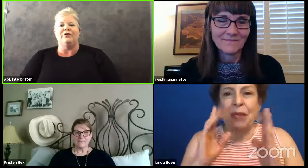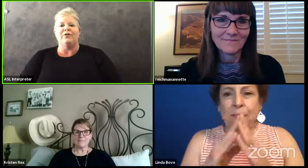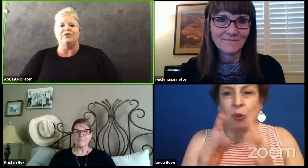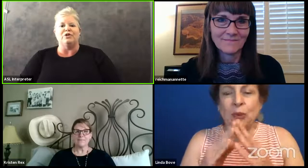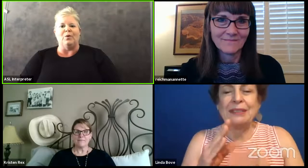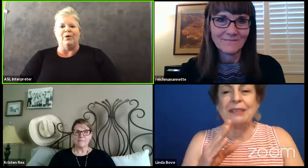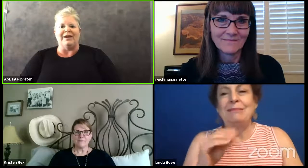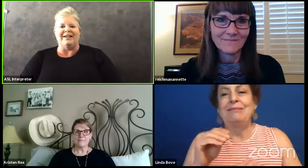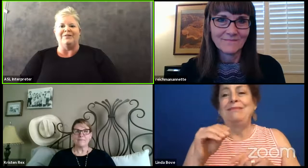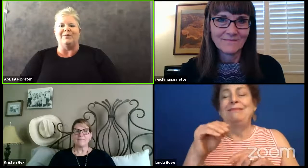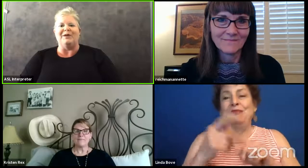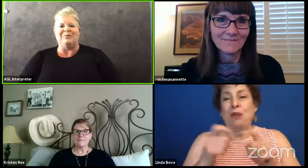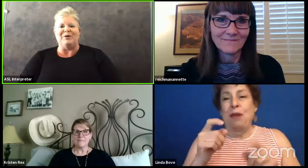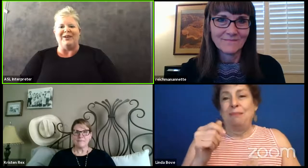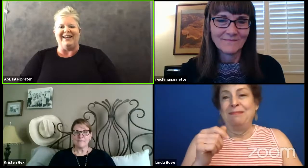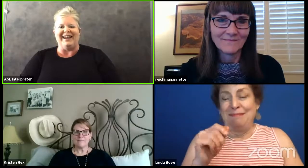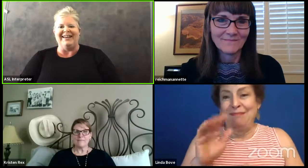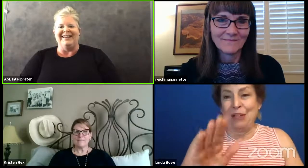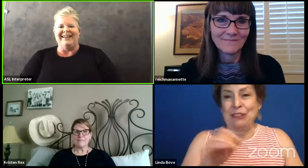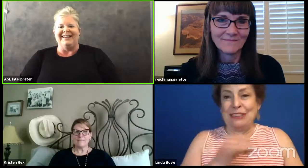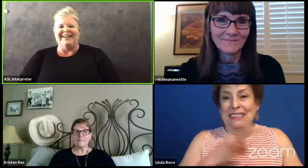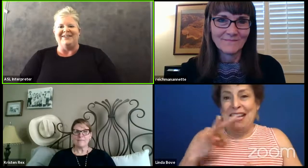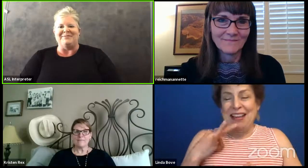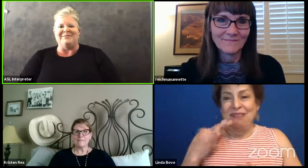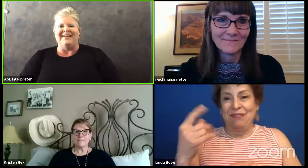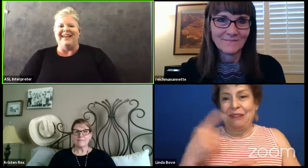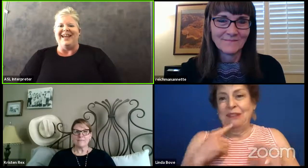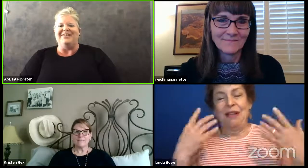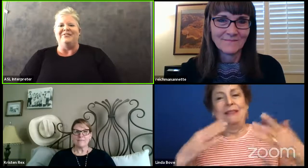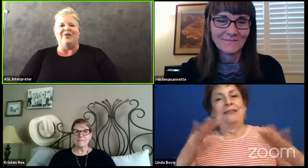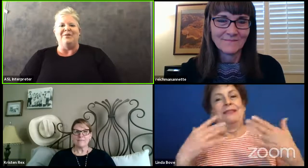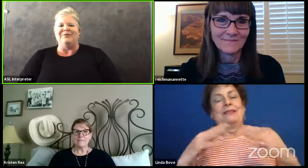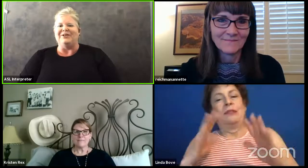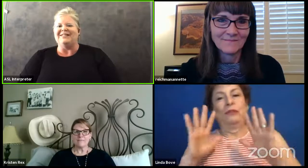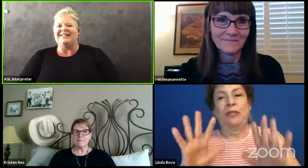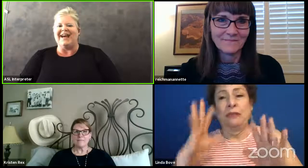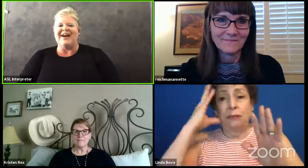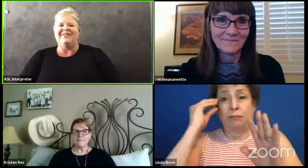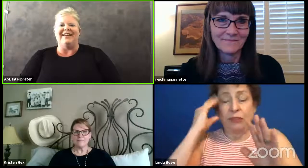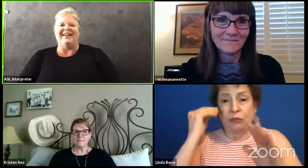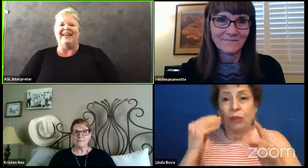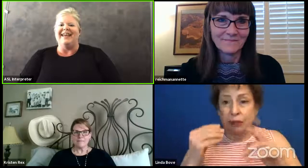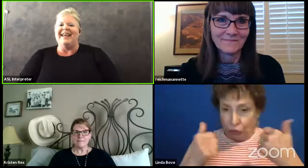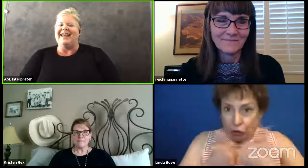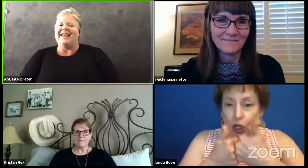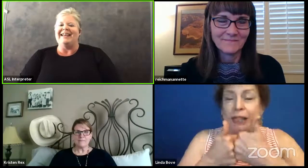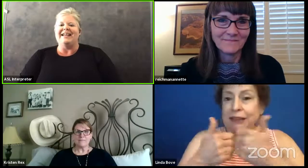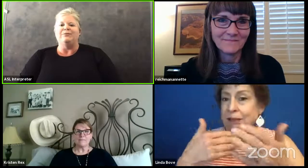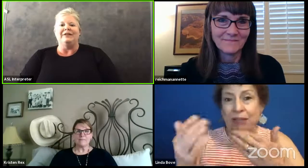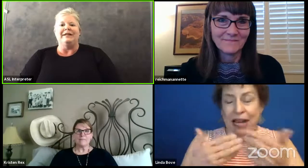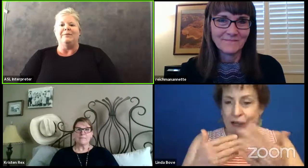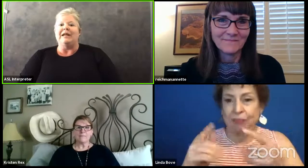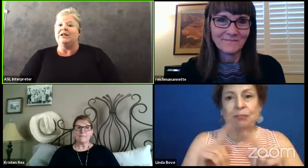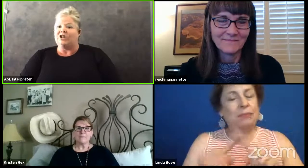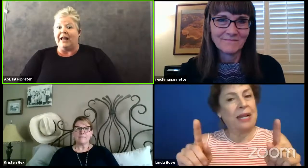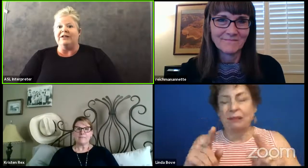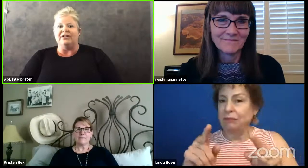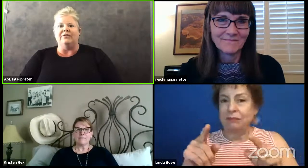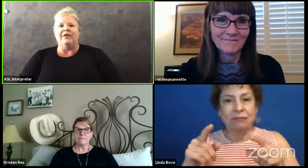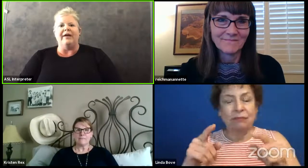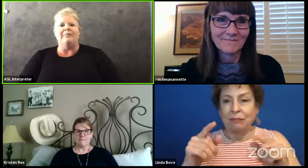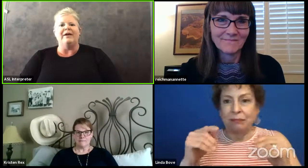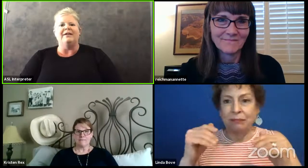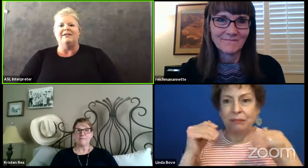some wonderful stories from the community and from your staff and it has really been